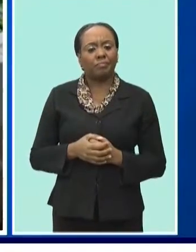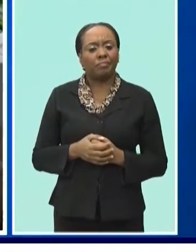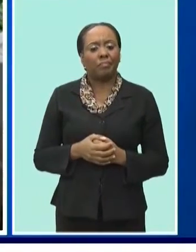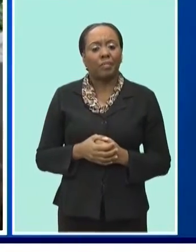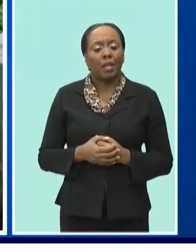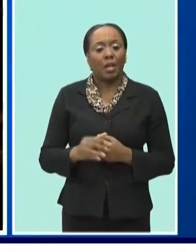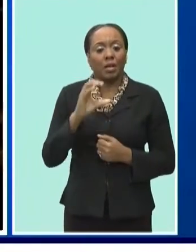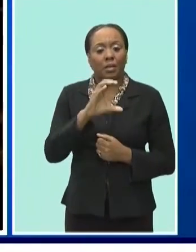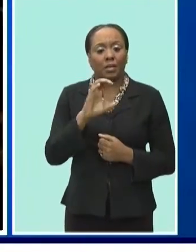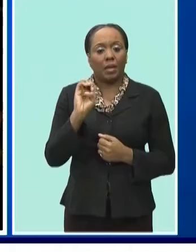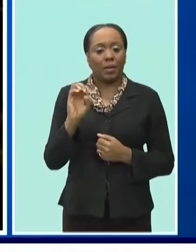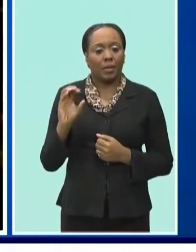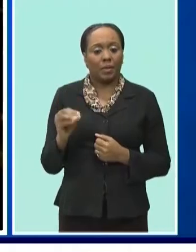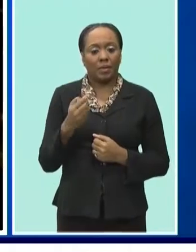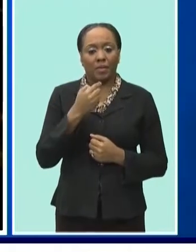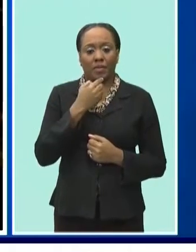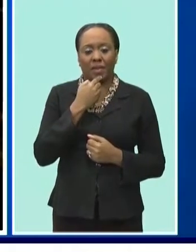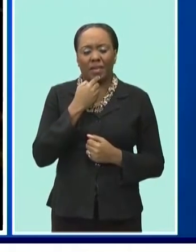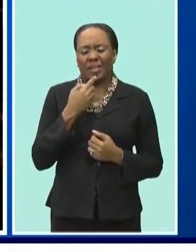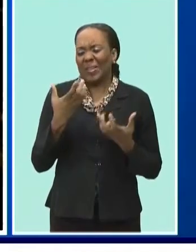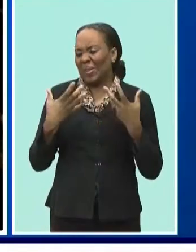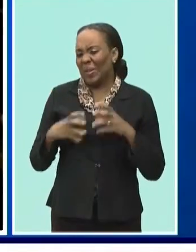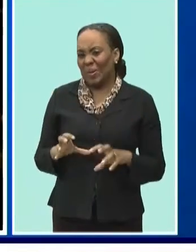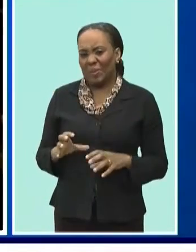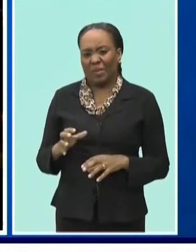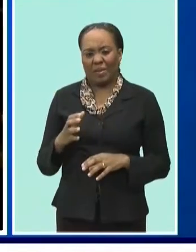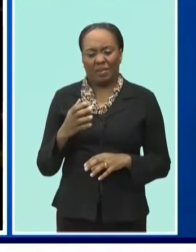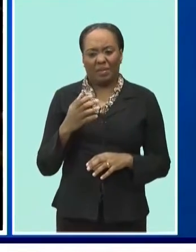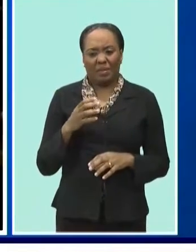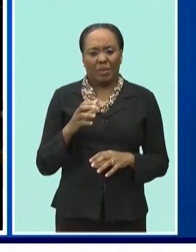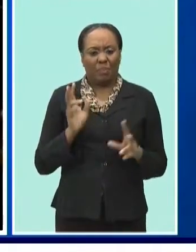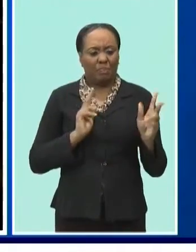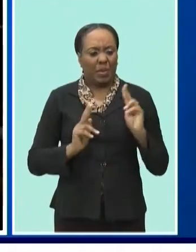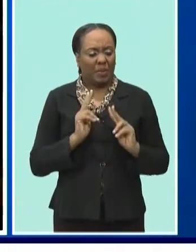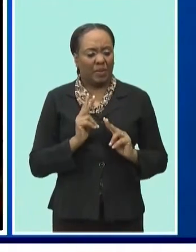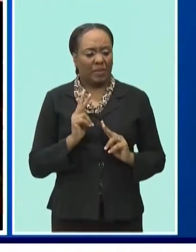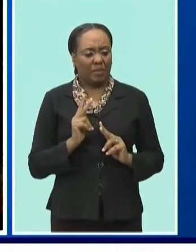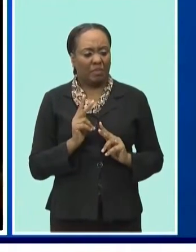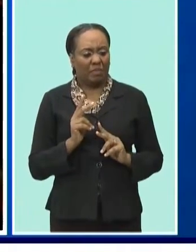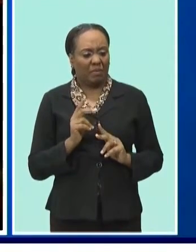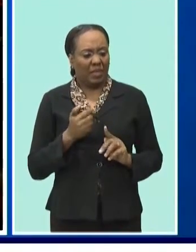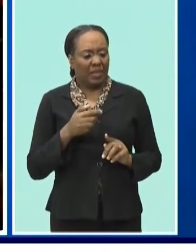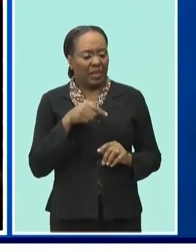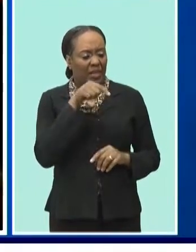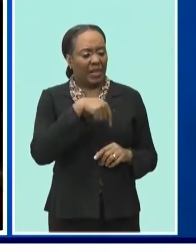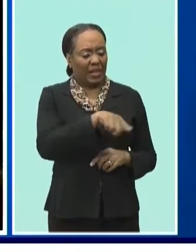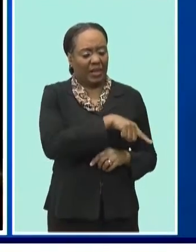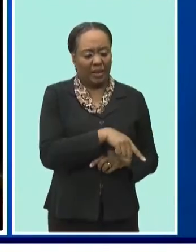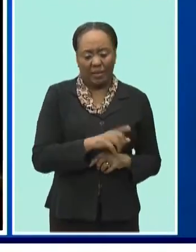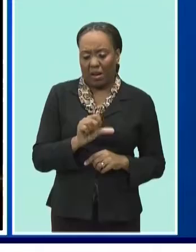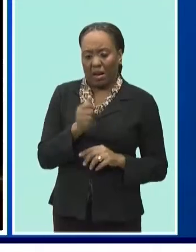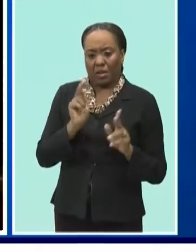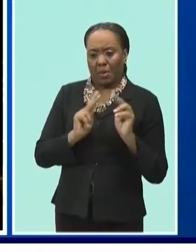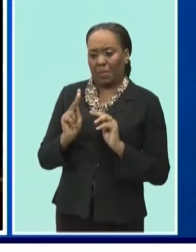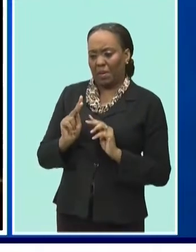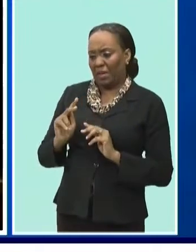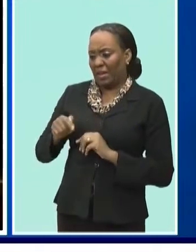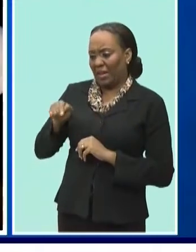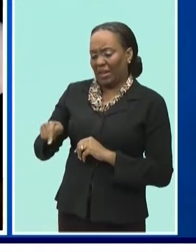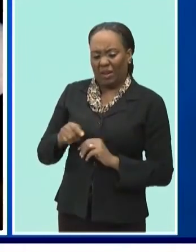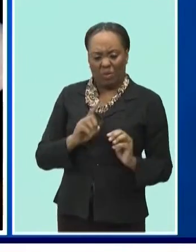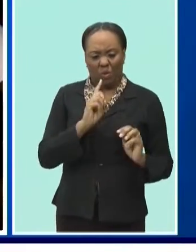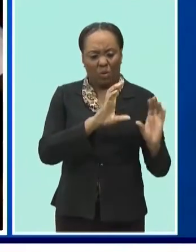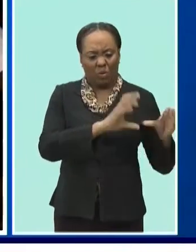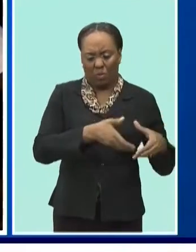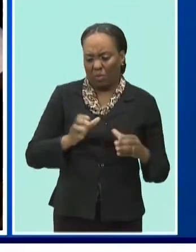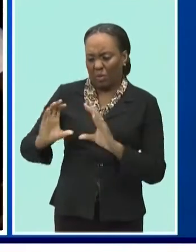Officer Carol Roberts-Reefer termed the us-and-them mentality, stating that they are all festival events and must be marketed as